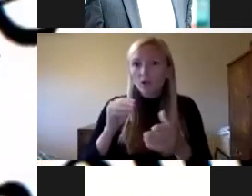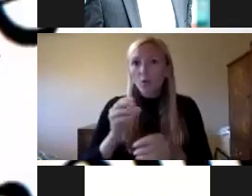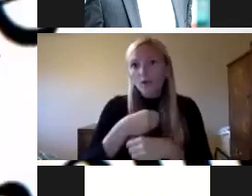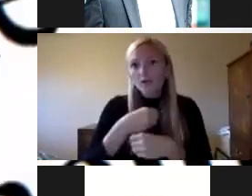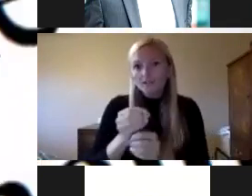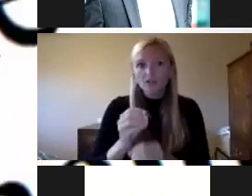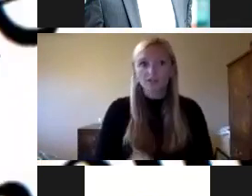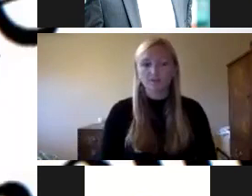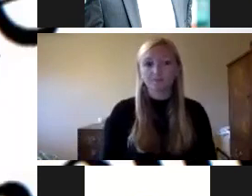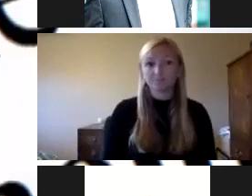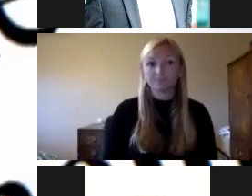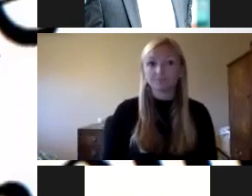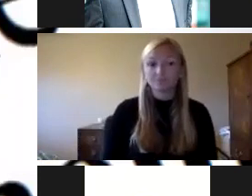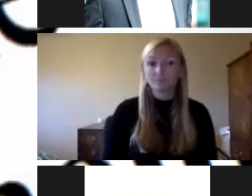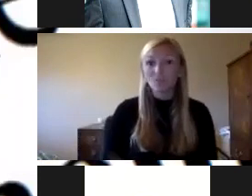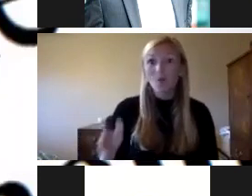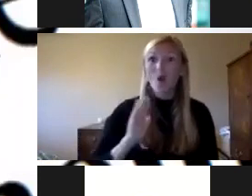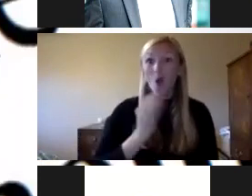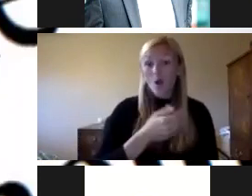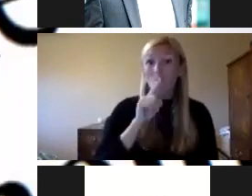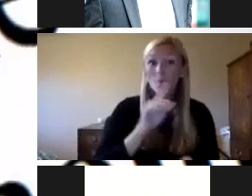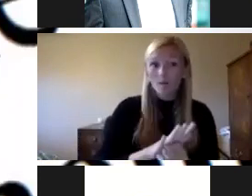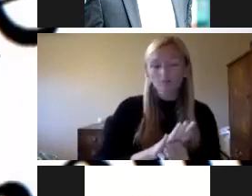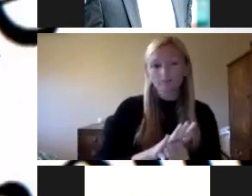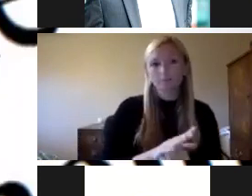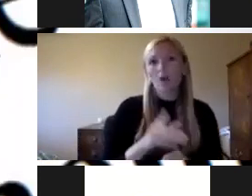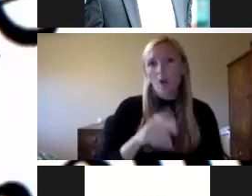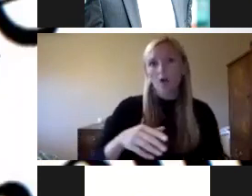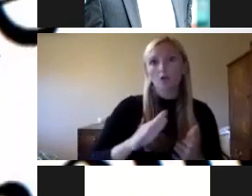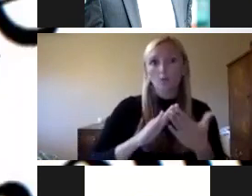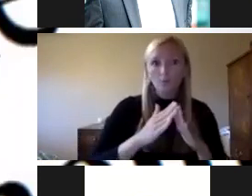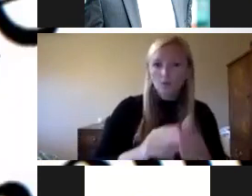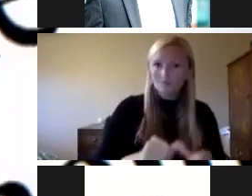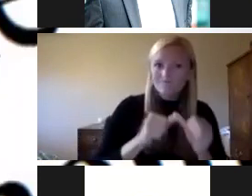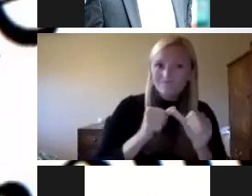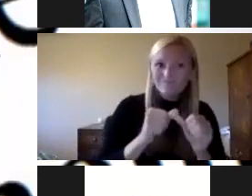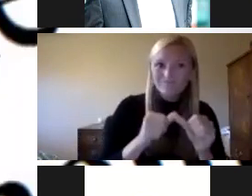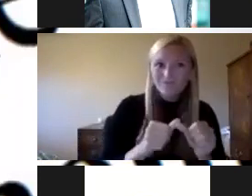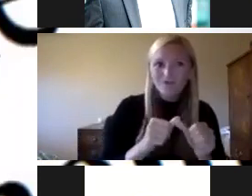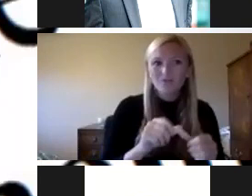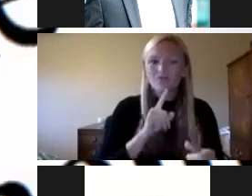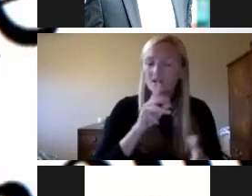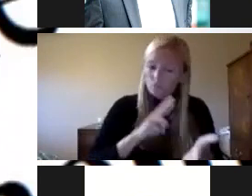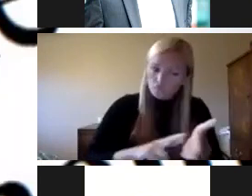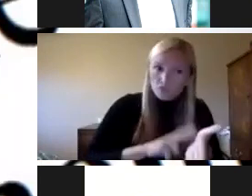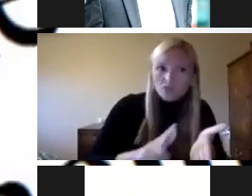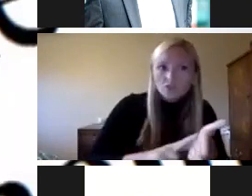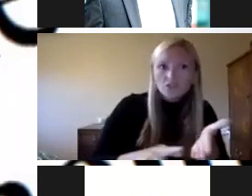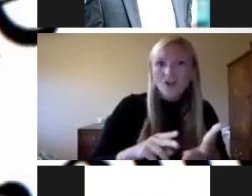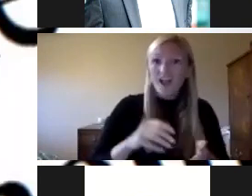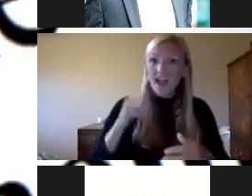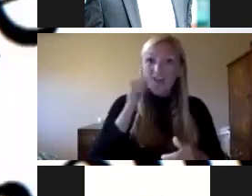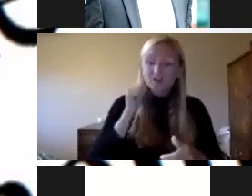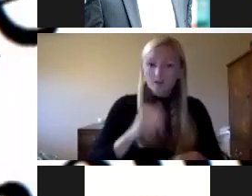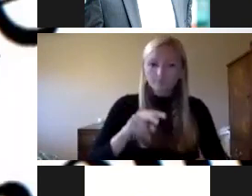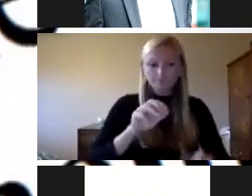organizations we're all committed to our community's resiliency and our commitment is solidified by ongoing research daily assessments